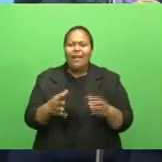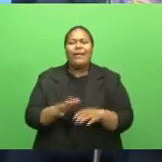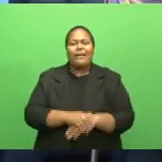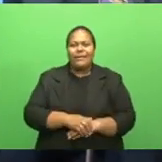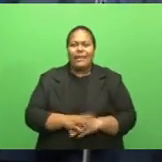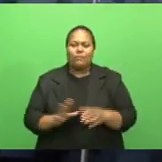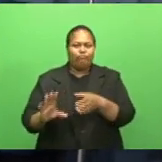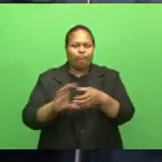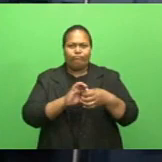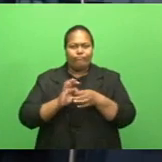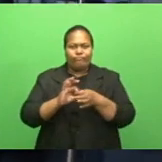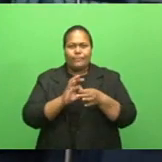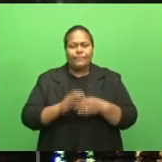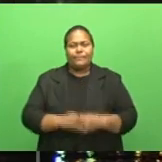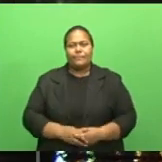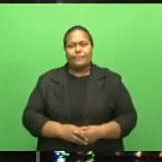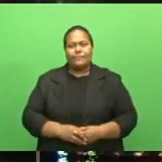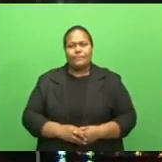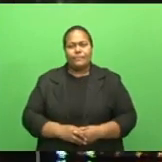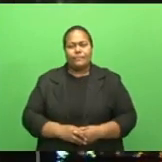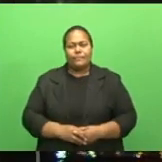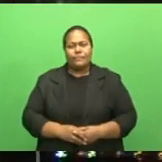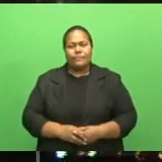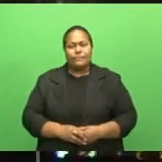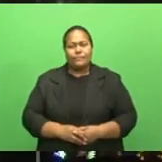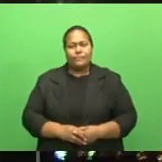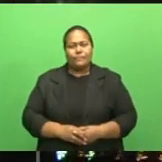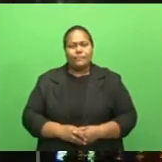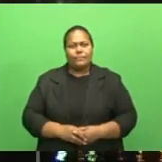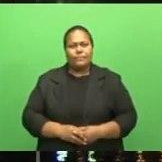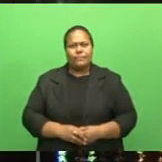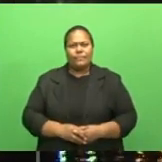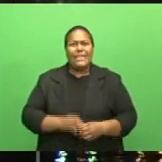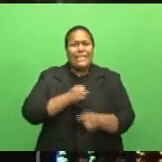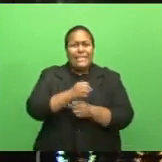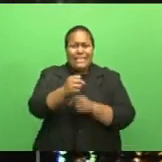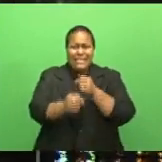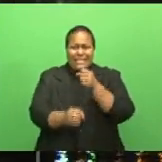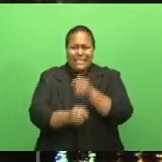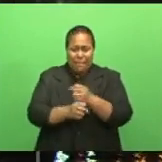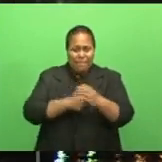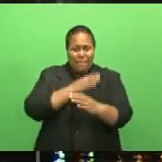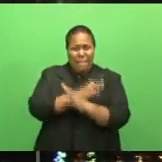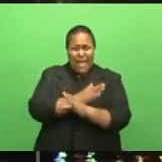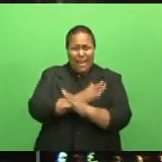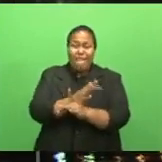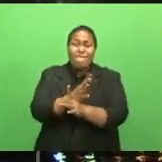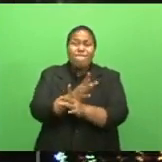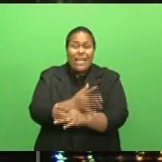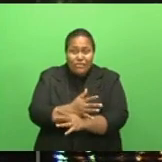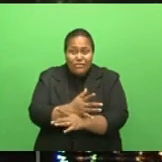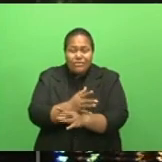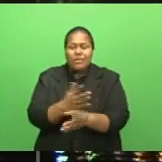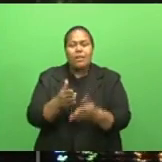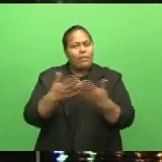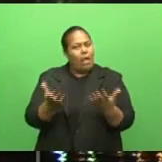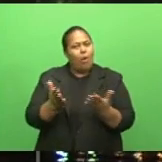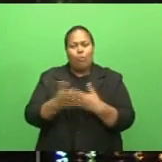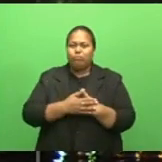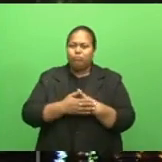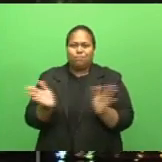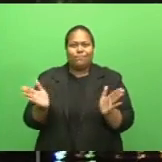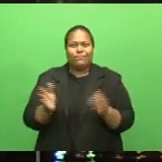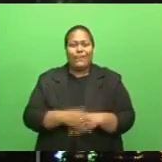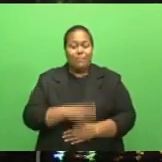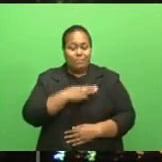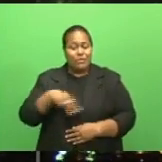Mdolala, FBC News. The seasonal ban on kawakawa and donu fish species have been lifted. The Ministry of Fisheries